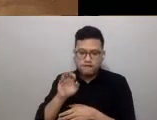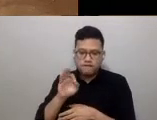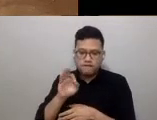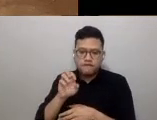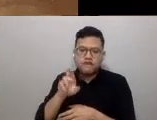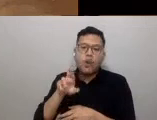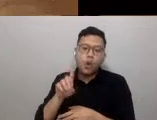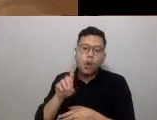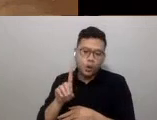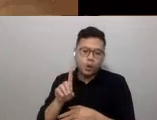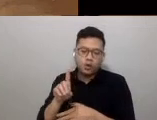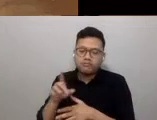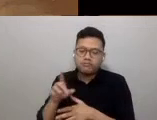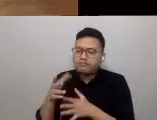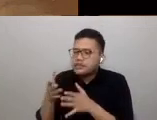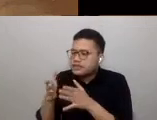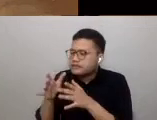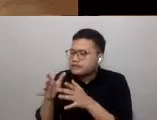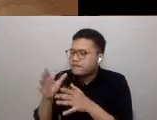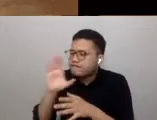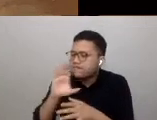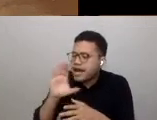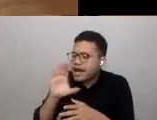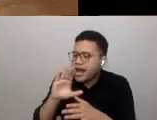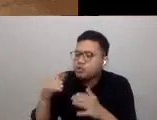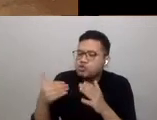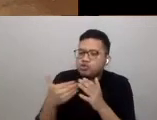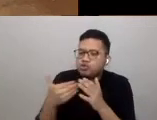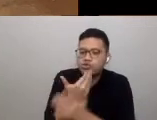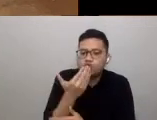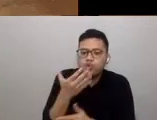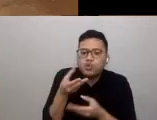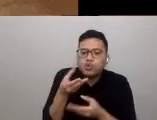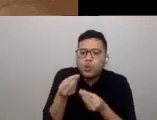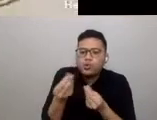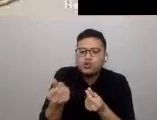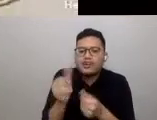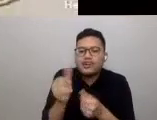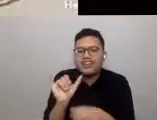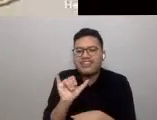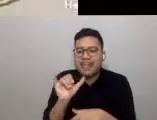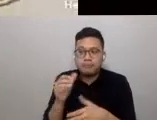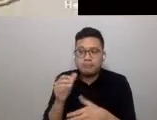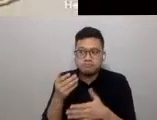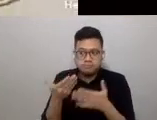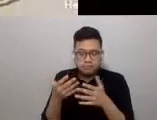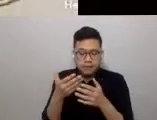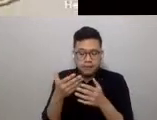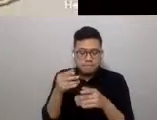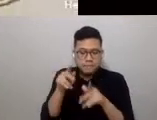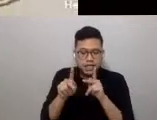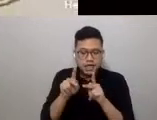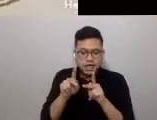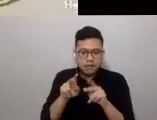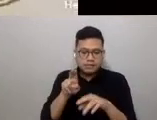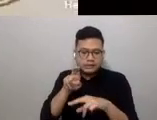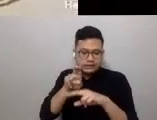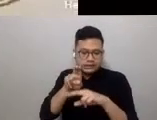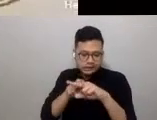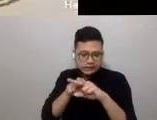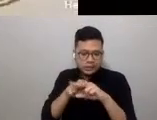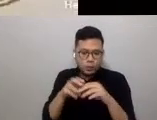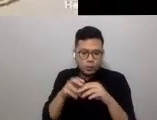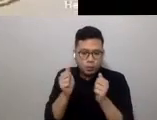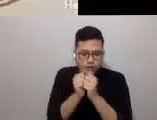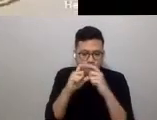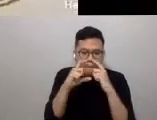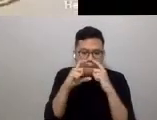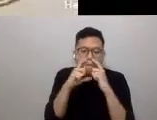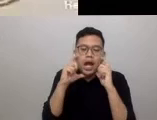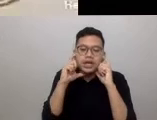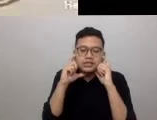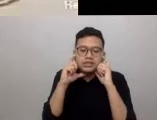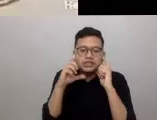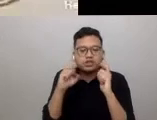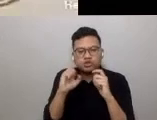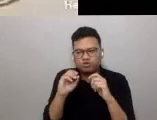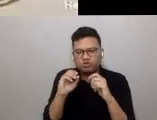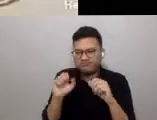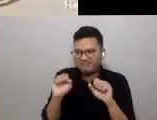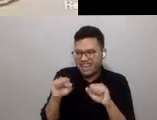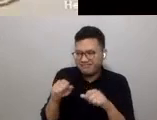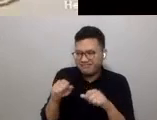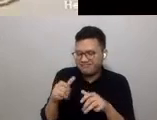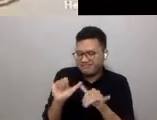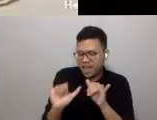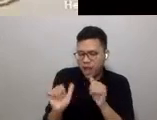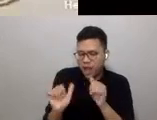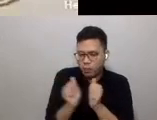masks next to each other, to maintain that theatre vibe. For those who can't get out and enjoy the